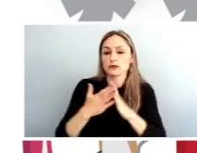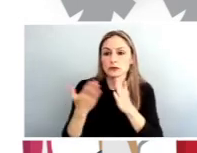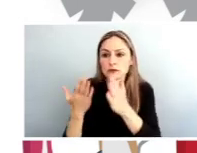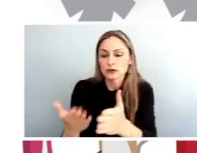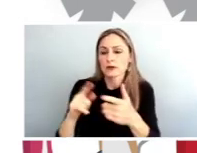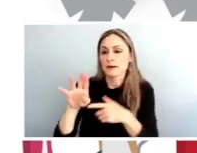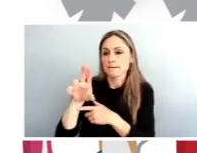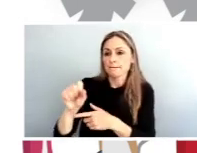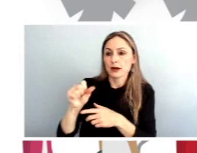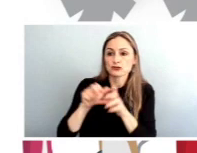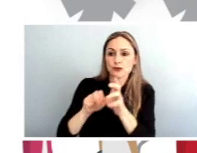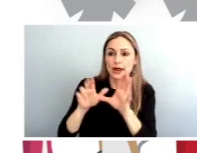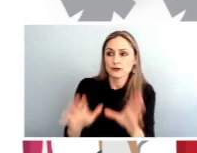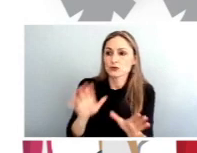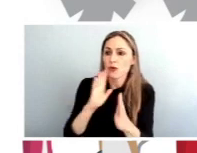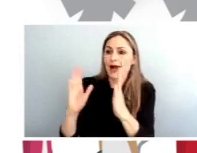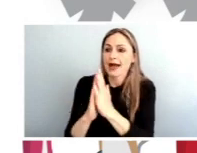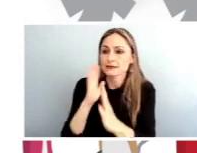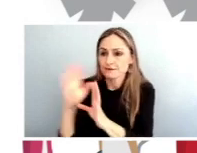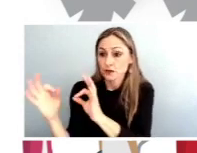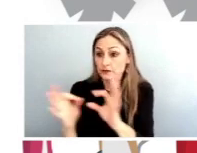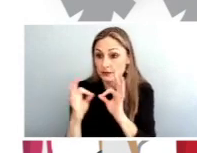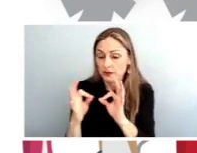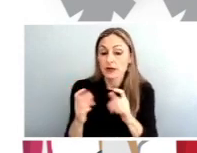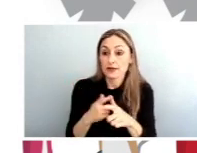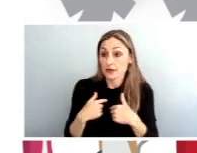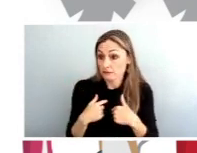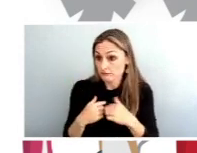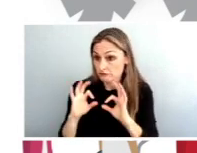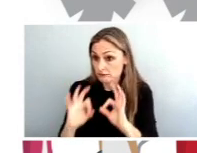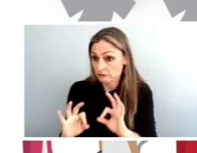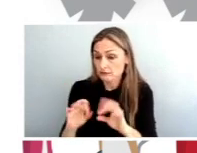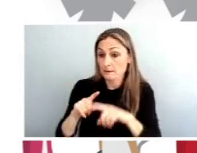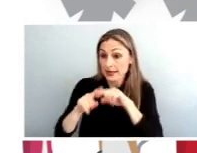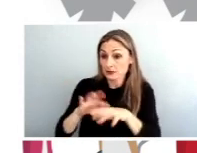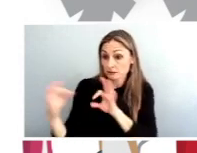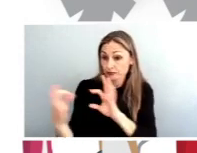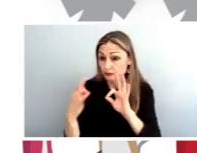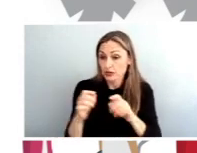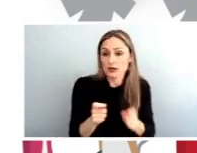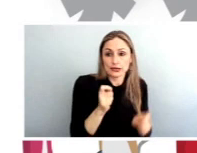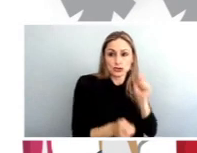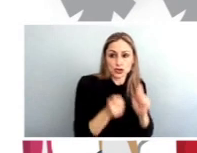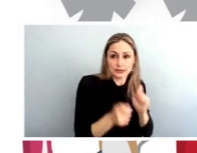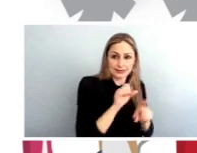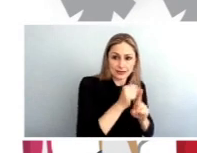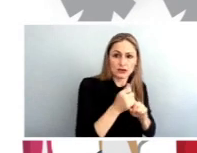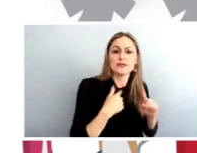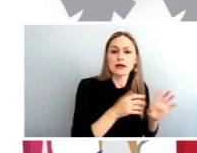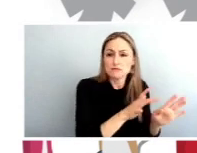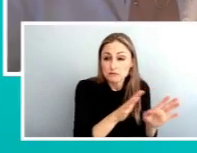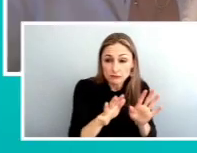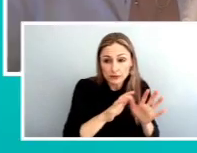and asking them for input and then we'll adjust our scenarios based on that input and come back out with the draft recommendations before we